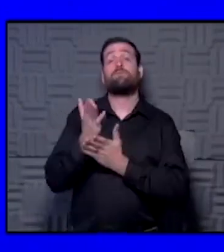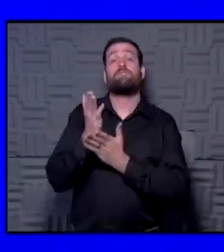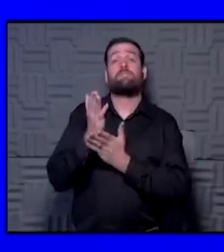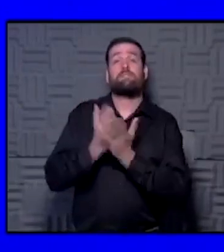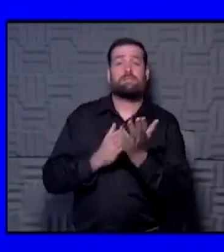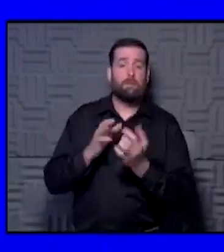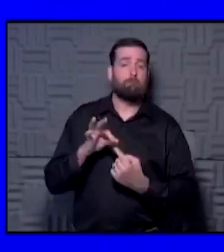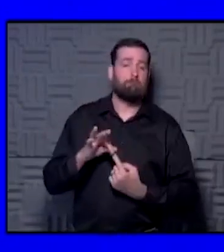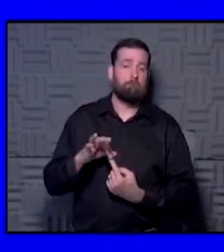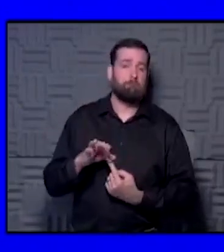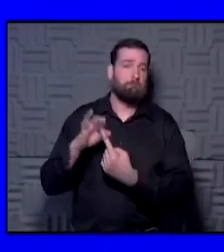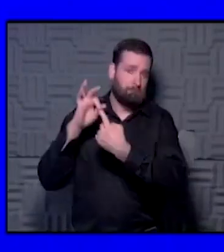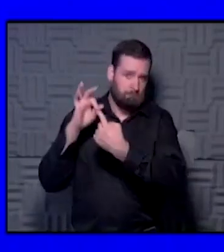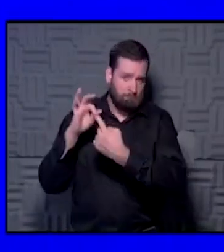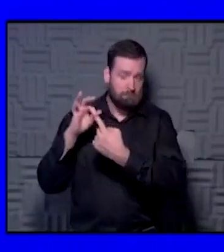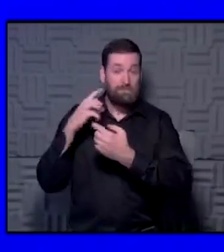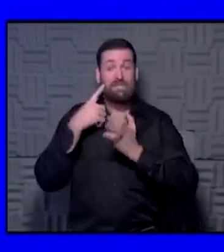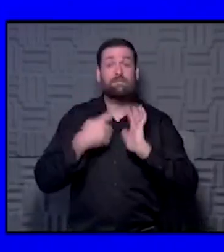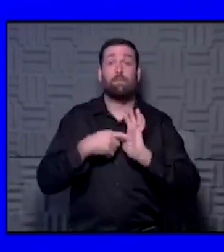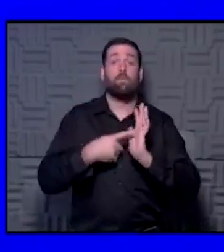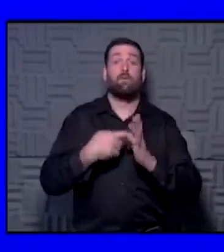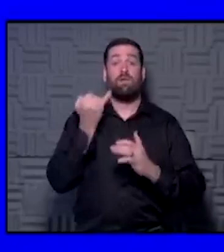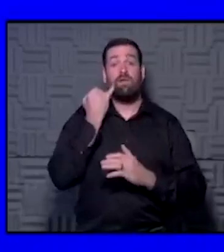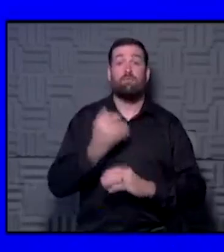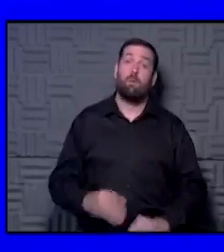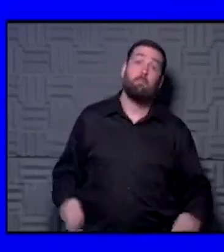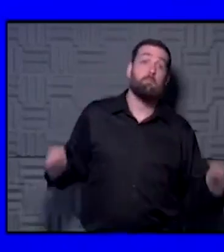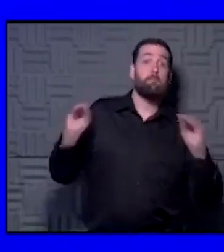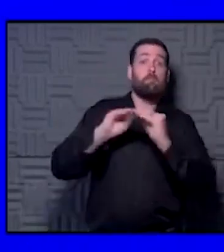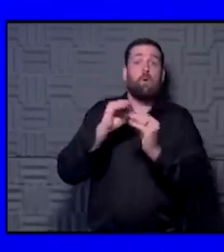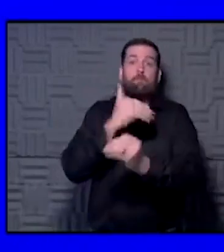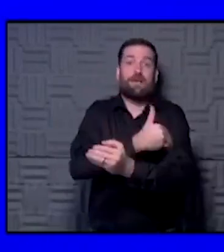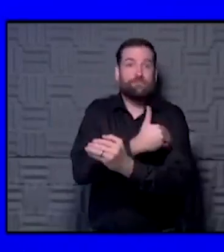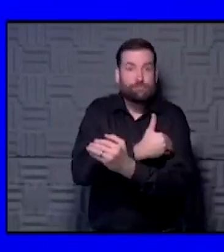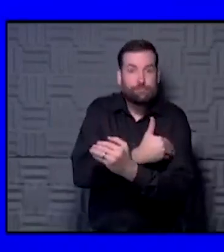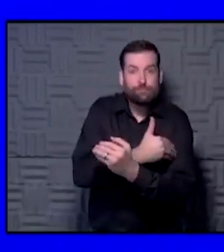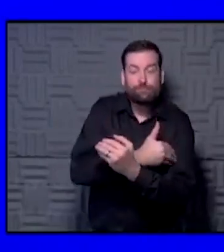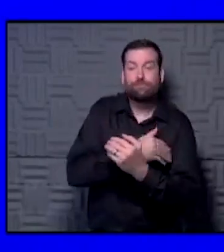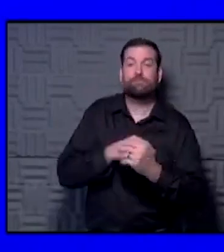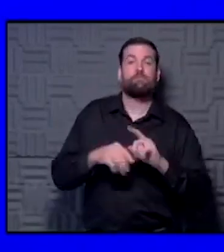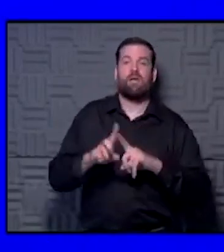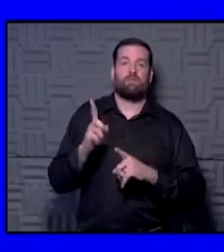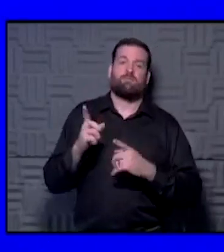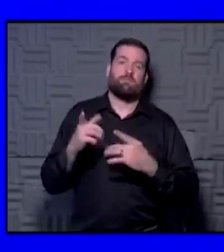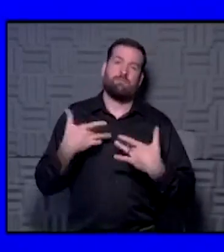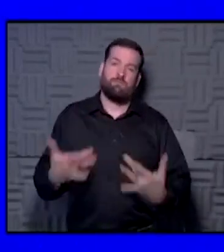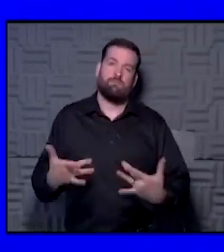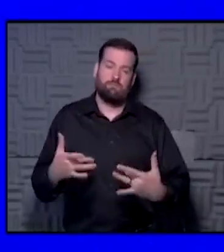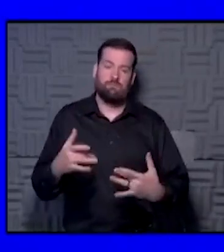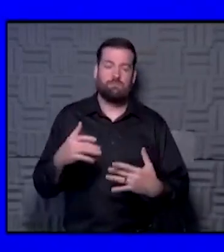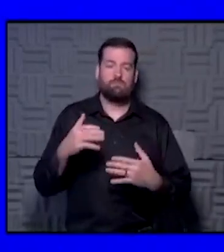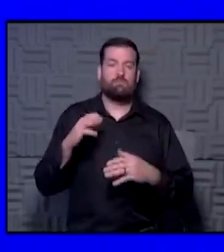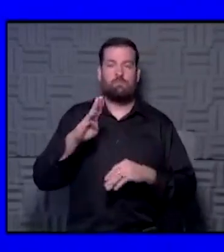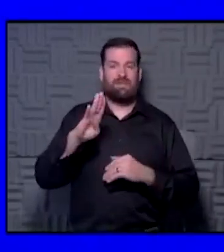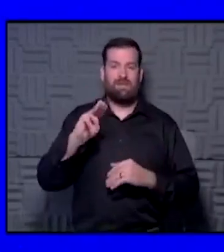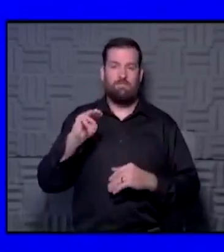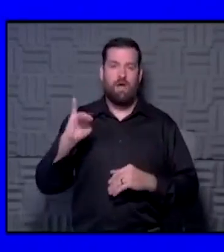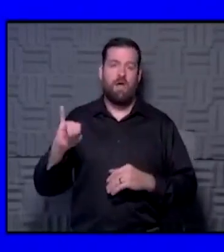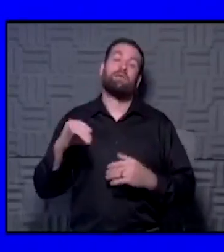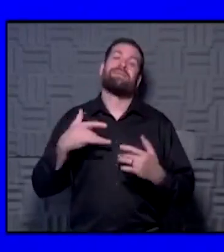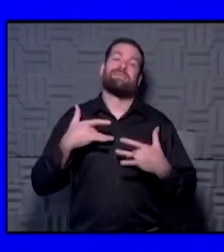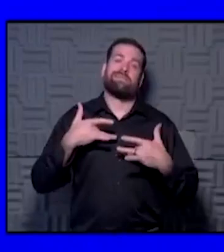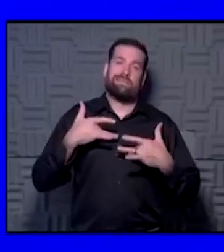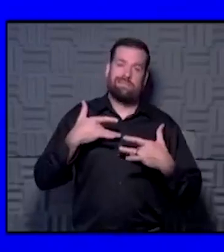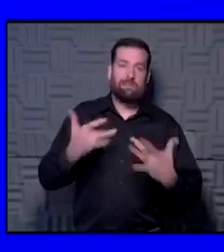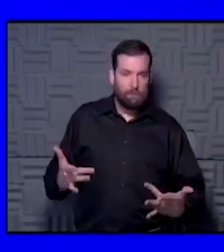caveats there. For instance, if you have more muscle mass or something like that. But for the most part, body mass index is, in general, what